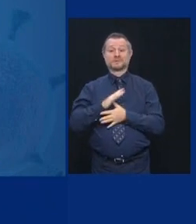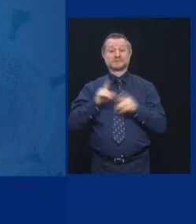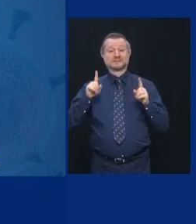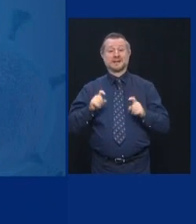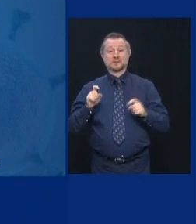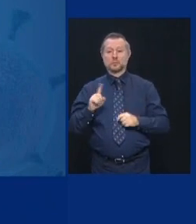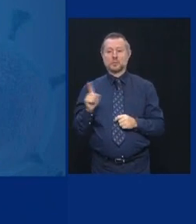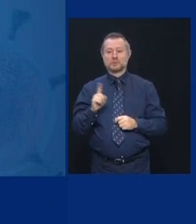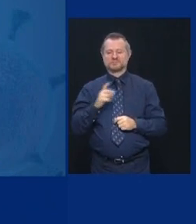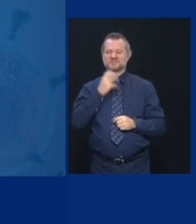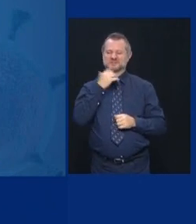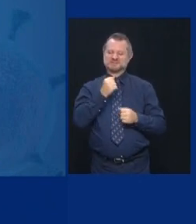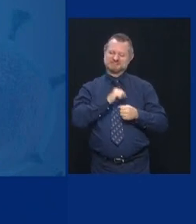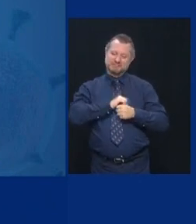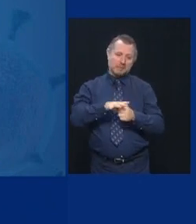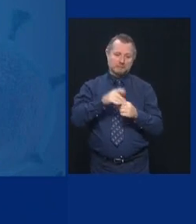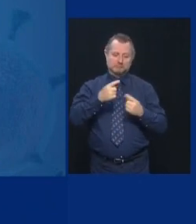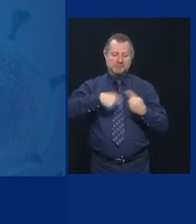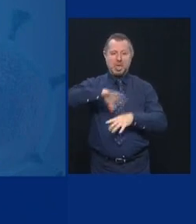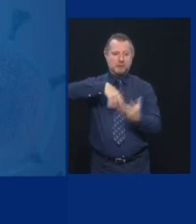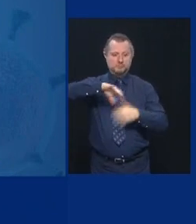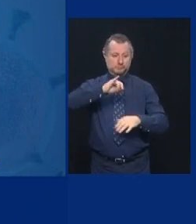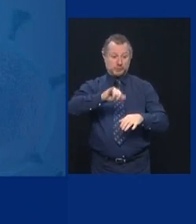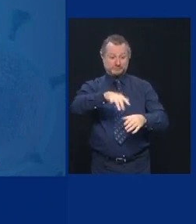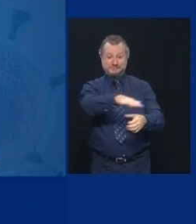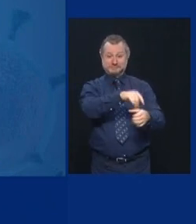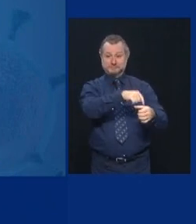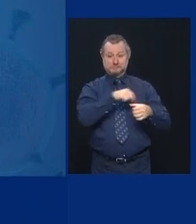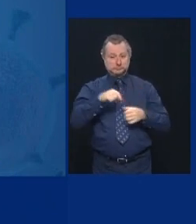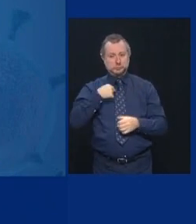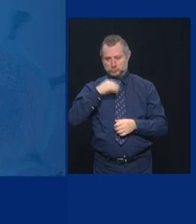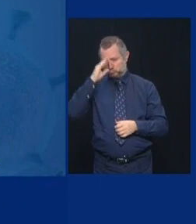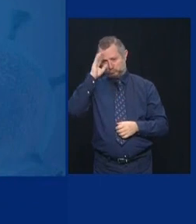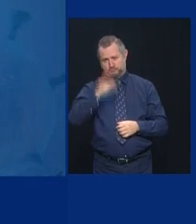schools first because you know they are in hotspot clusters.